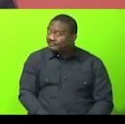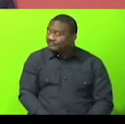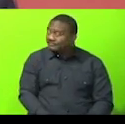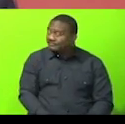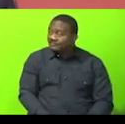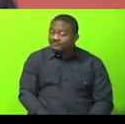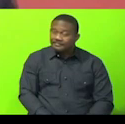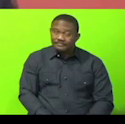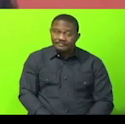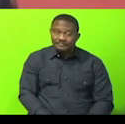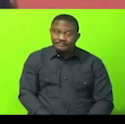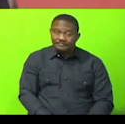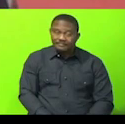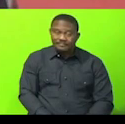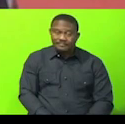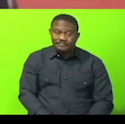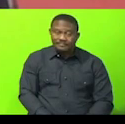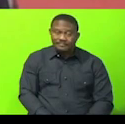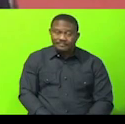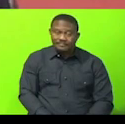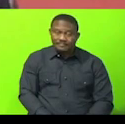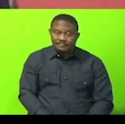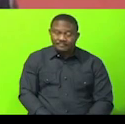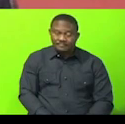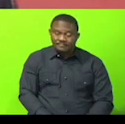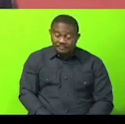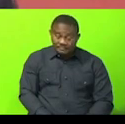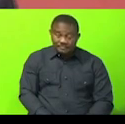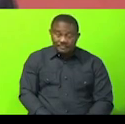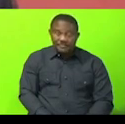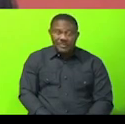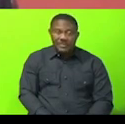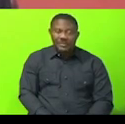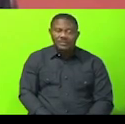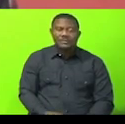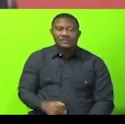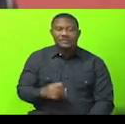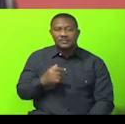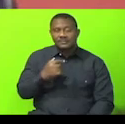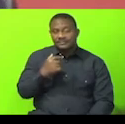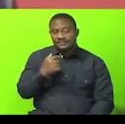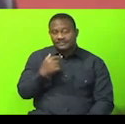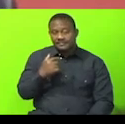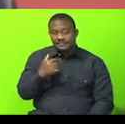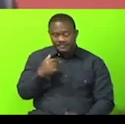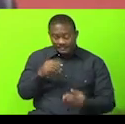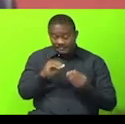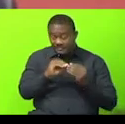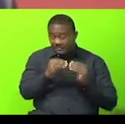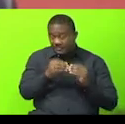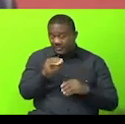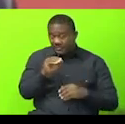Speaker, thank you for the opportunity. Mr. Speaker, item number